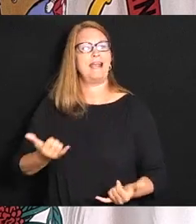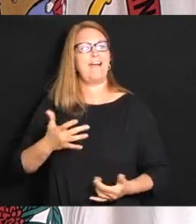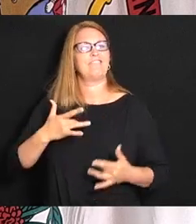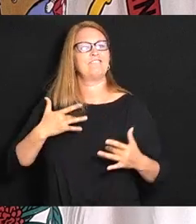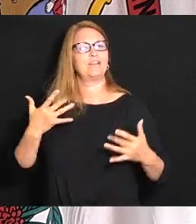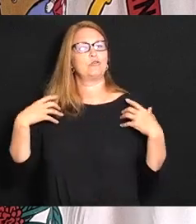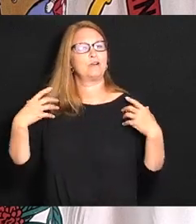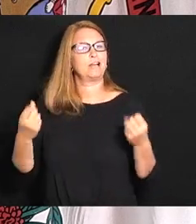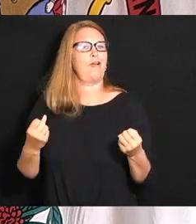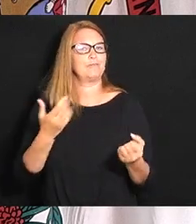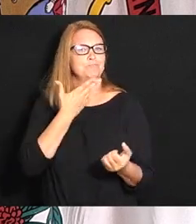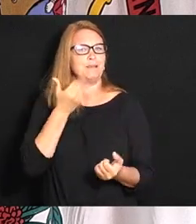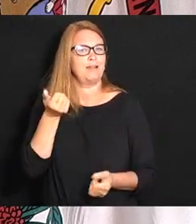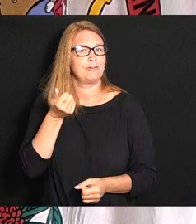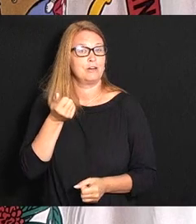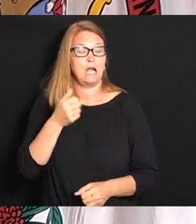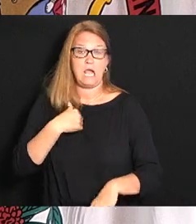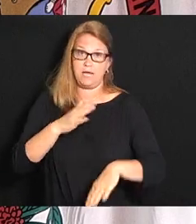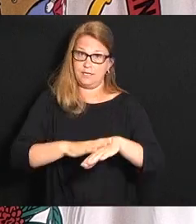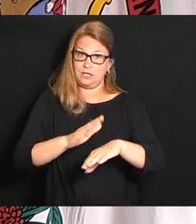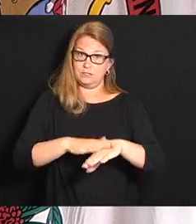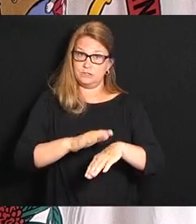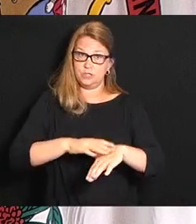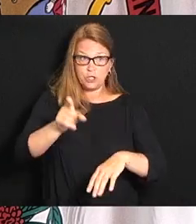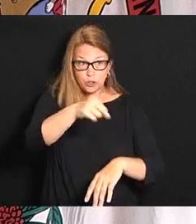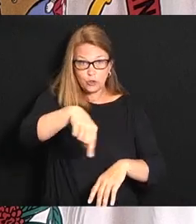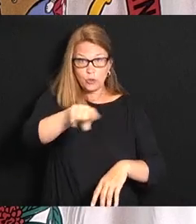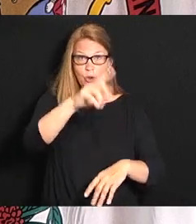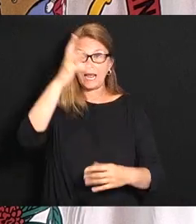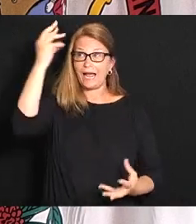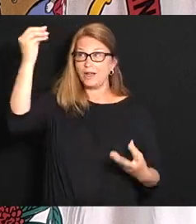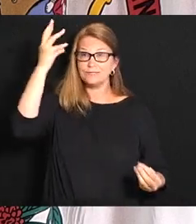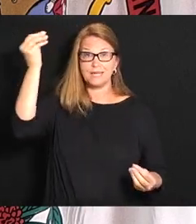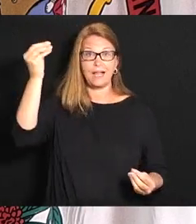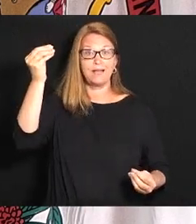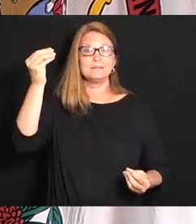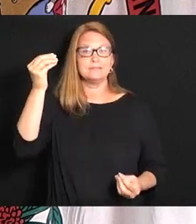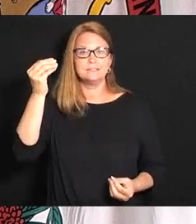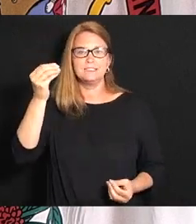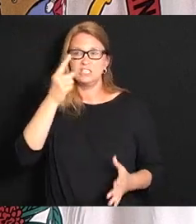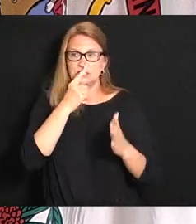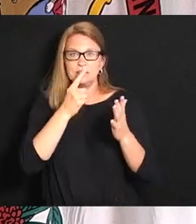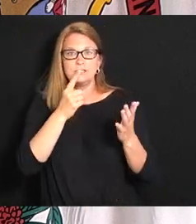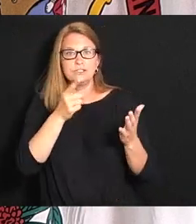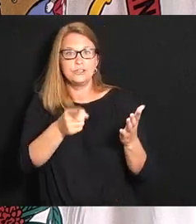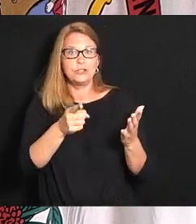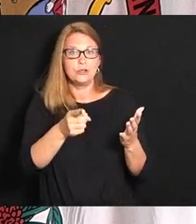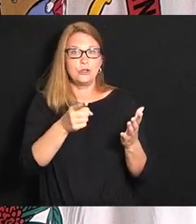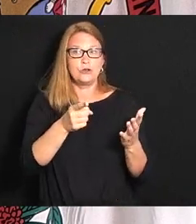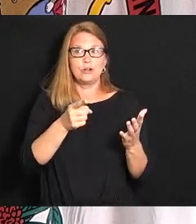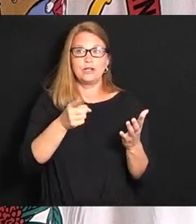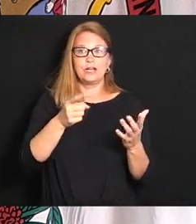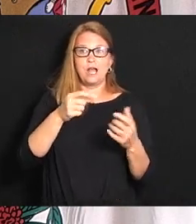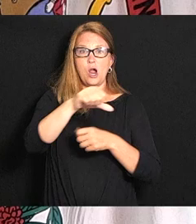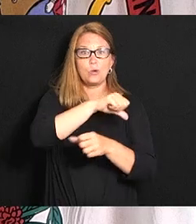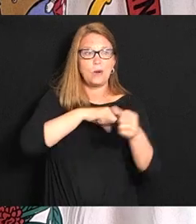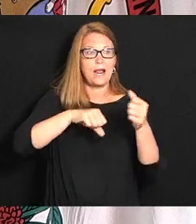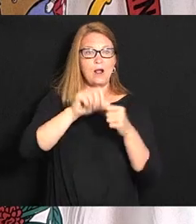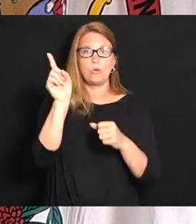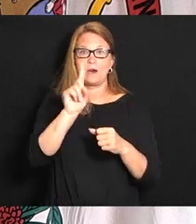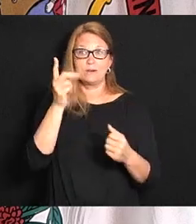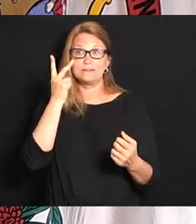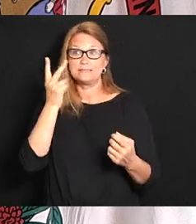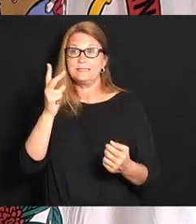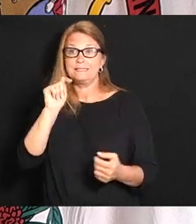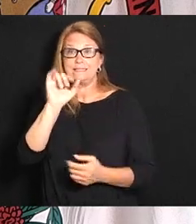I would caution everybody about being in the woods and everything and being in areas if you're in areas where ticks